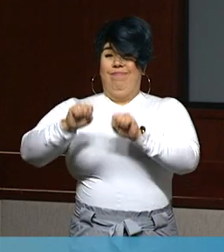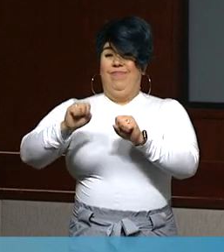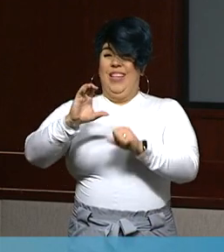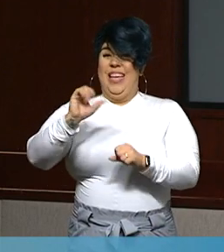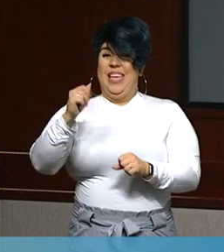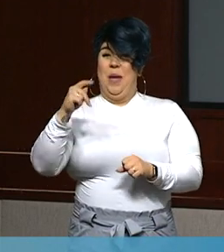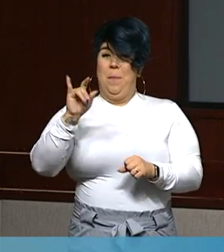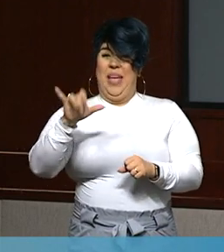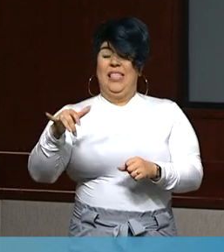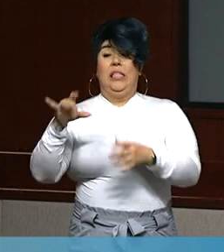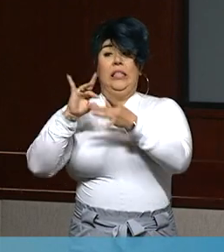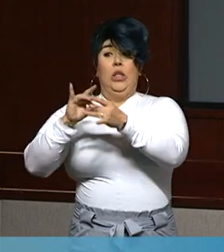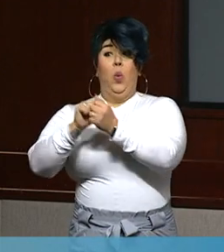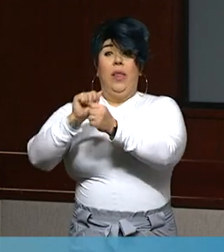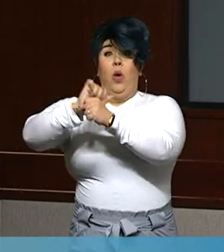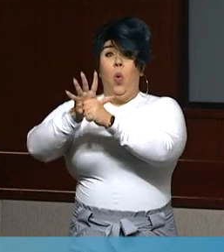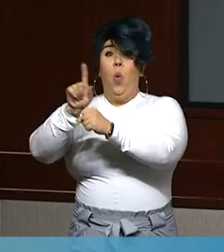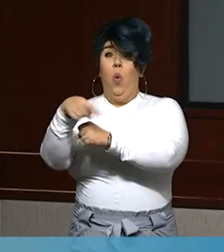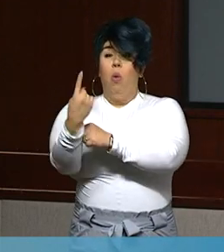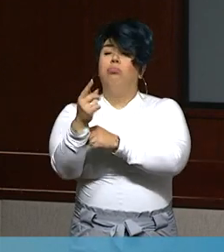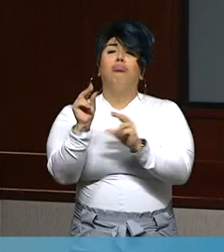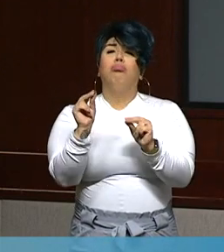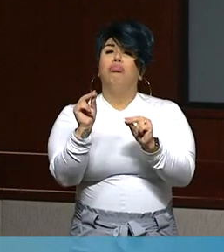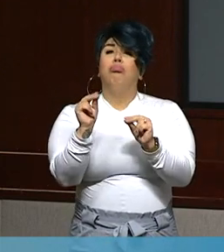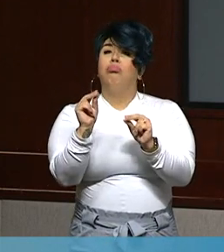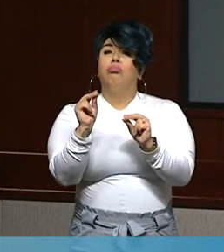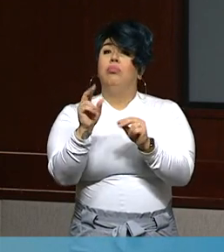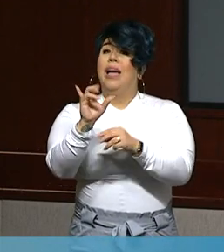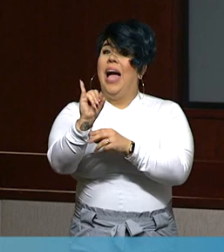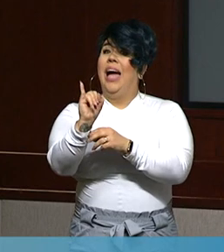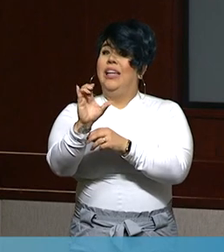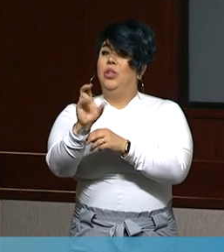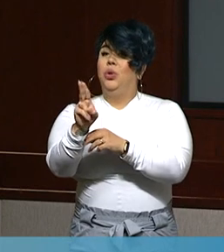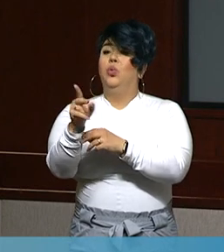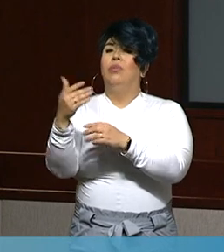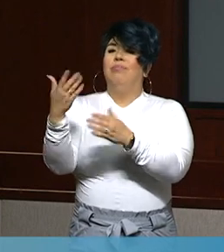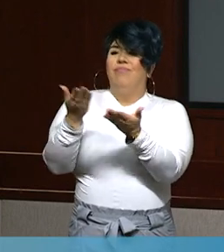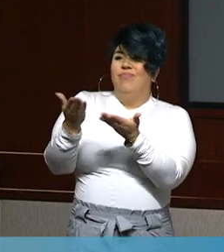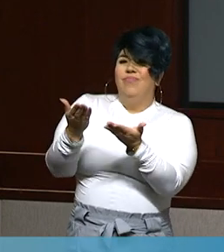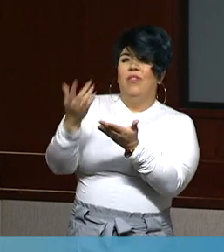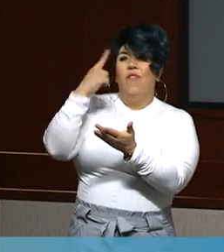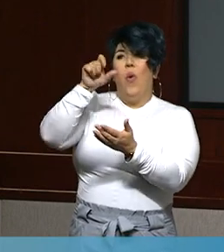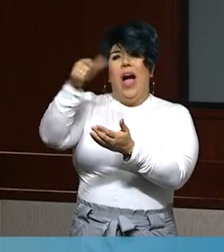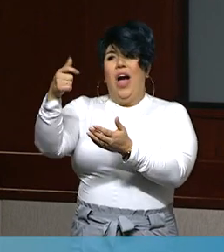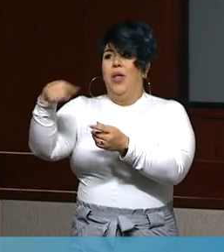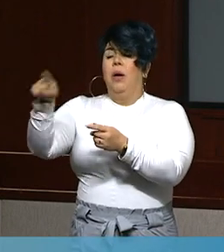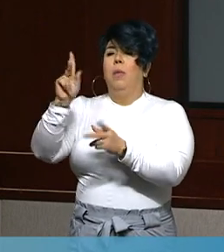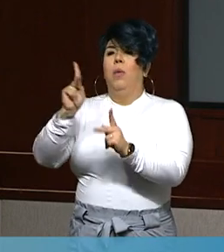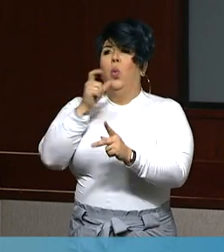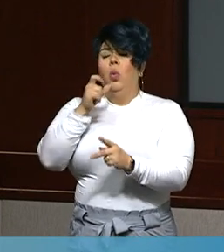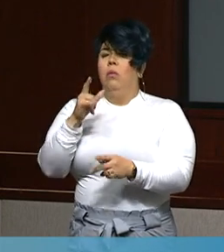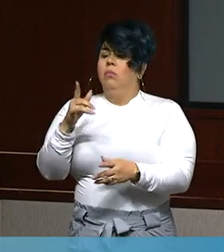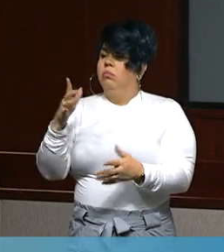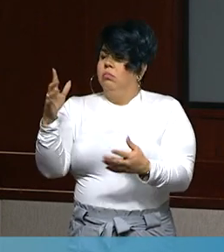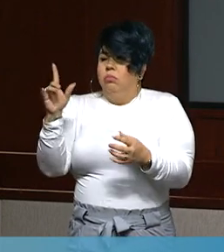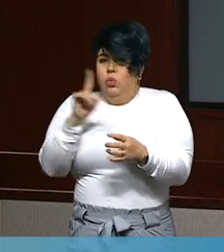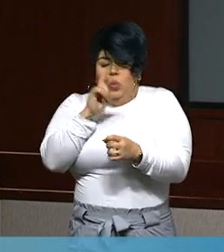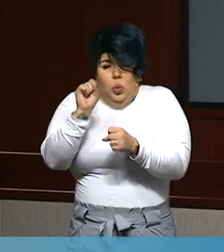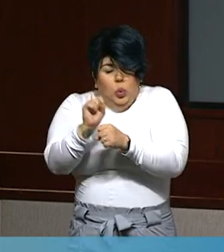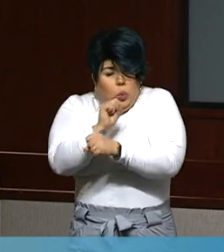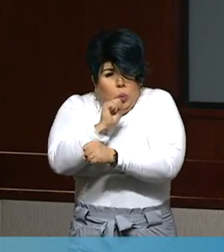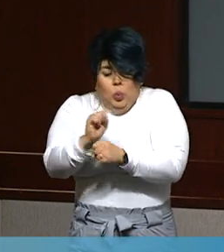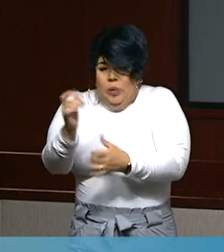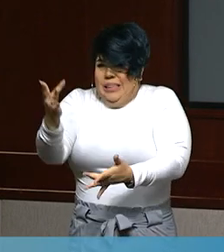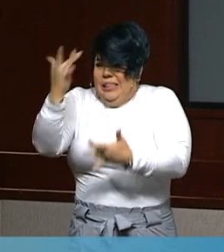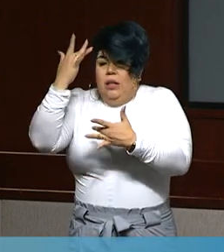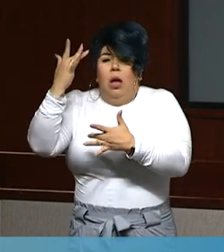upon COVID patients. ICU also serves to care for the very sickest that happen just because